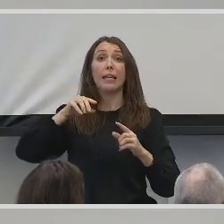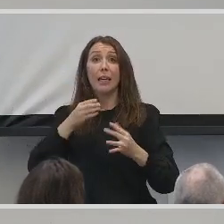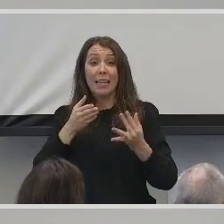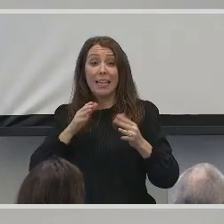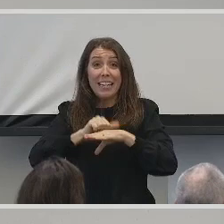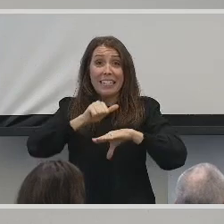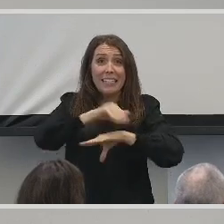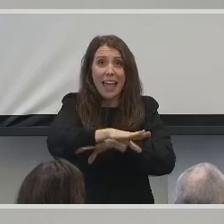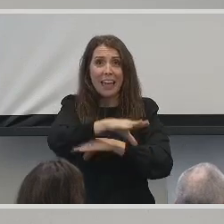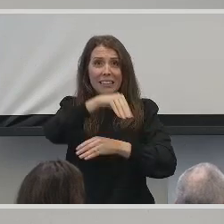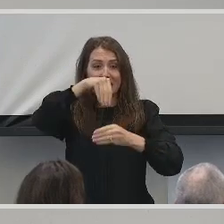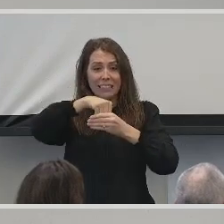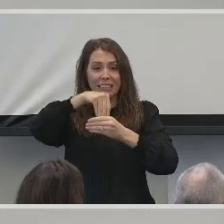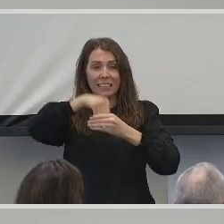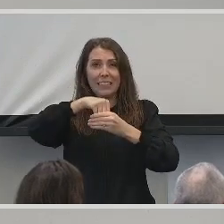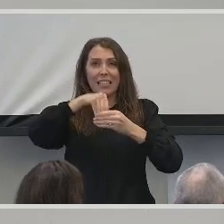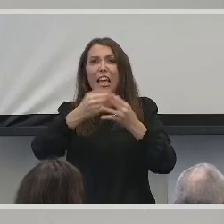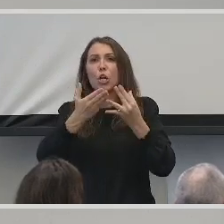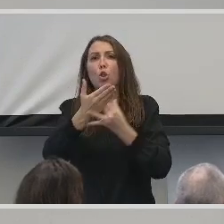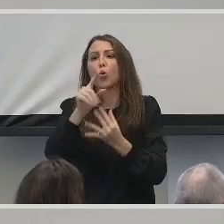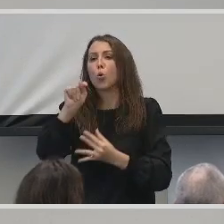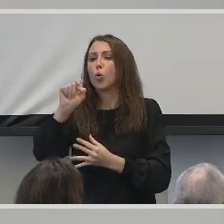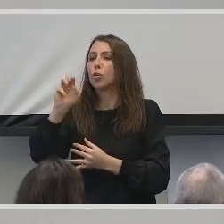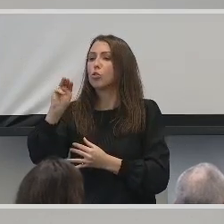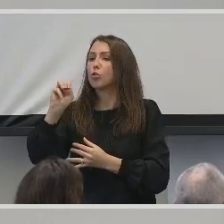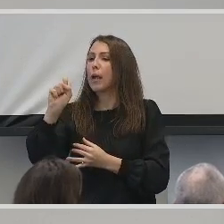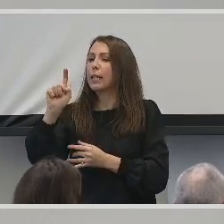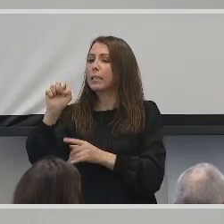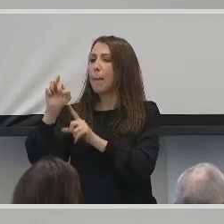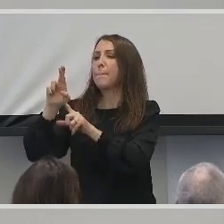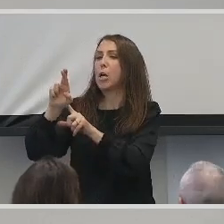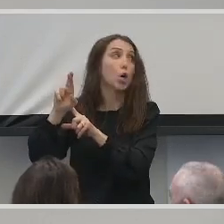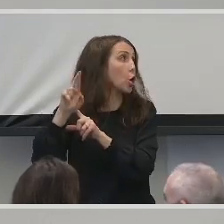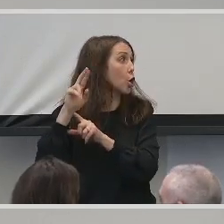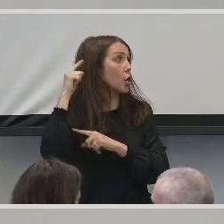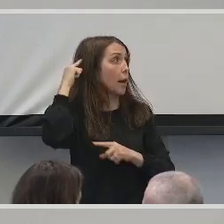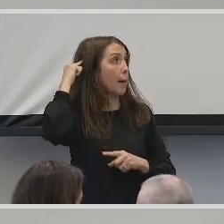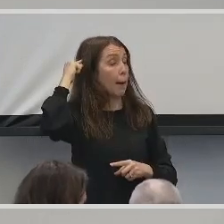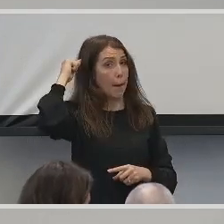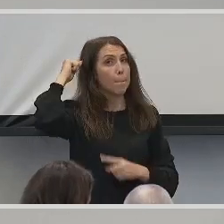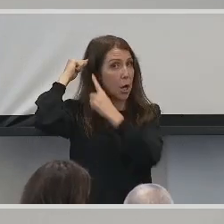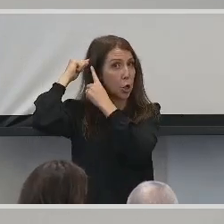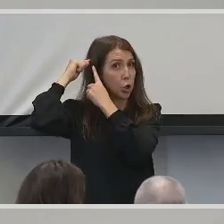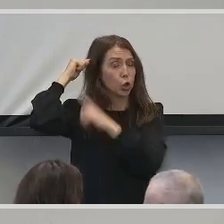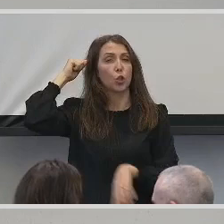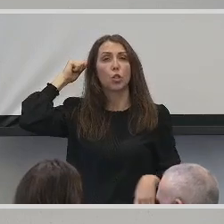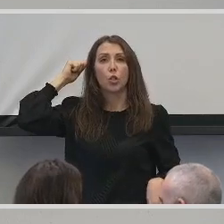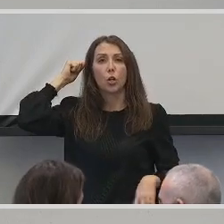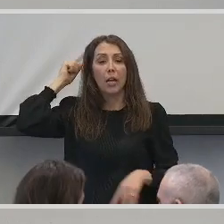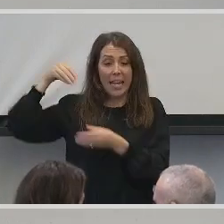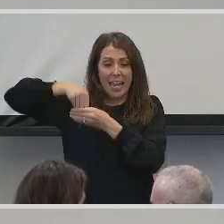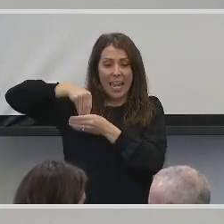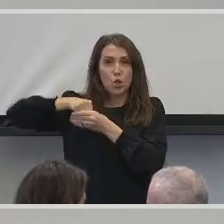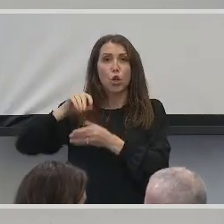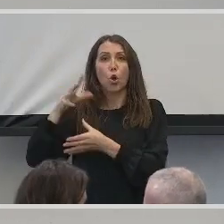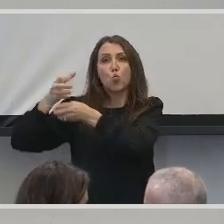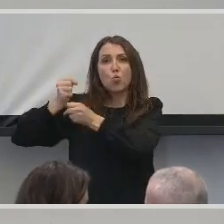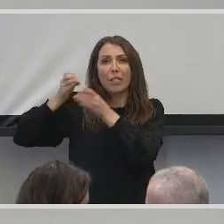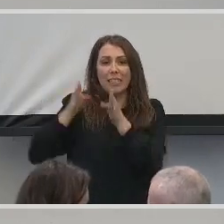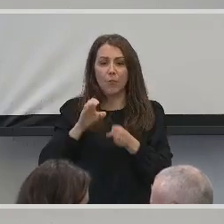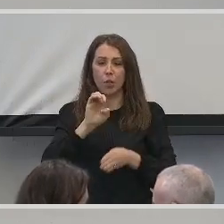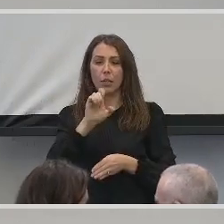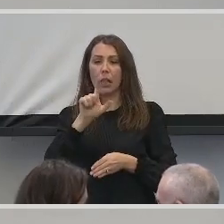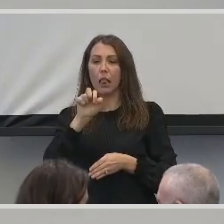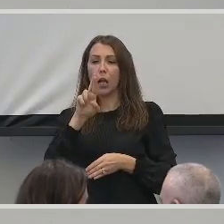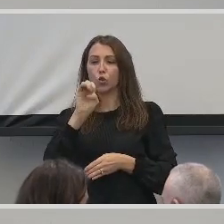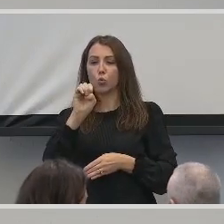to the internal component through a transmitter coil, which is up here. The internal receiver and electrode array are